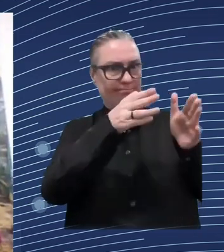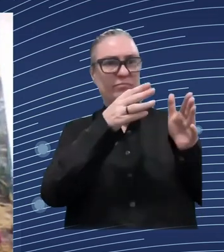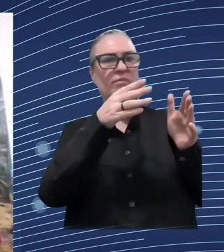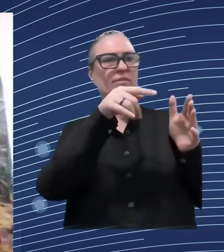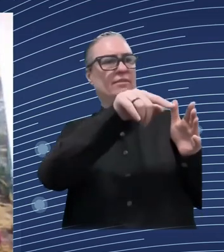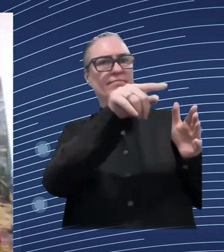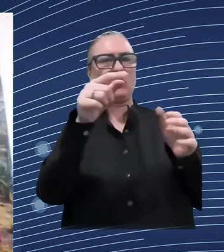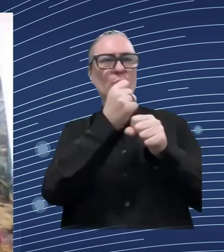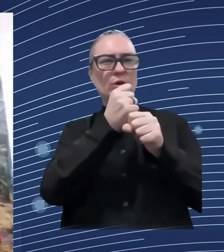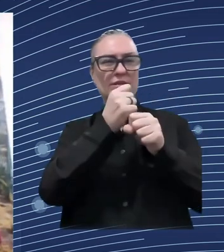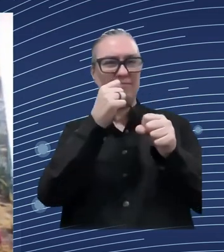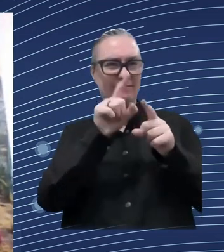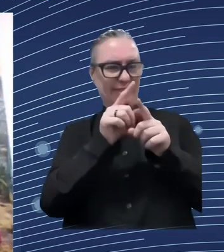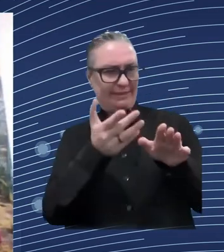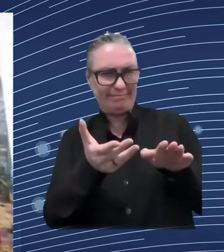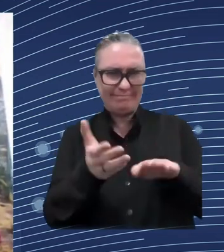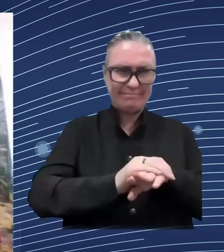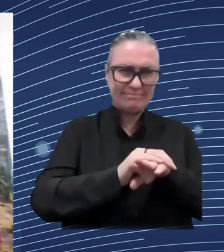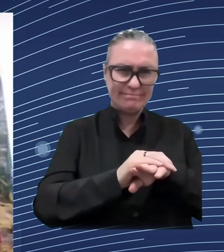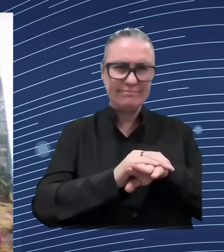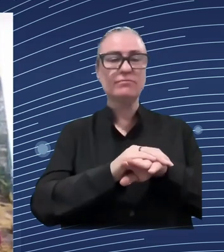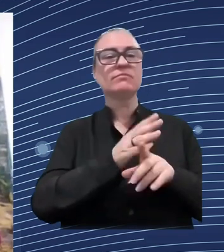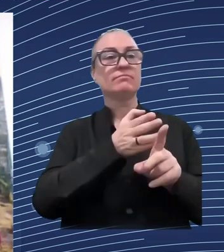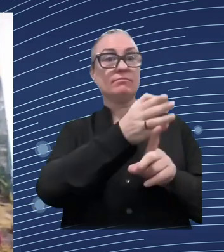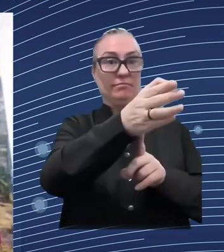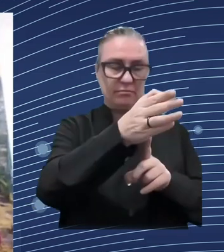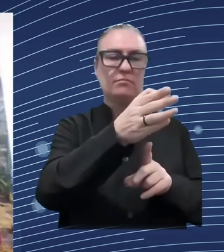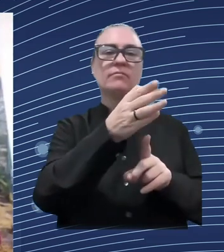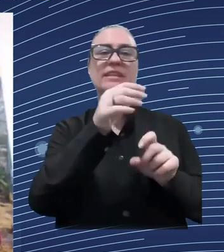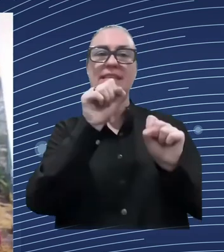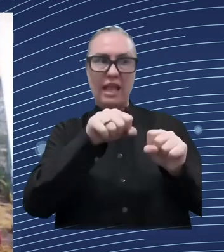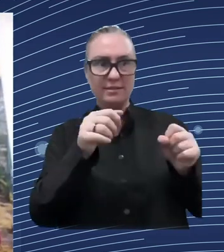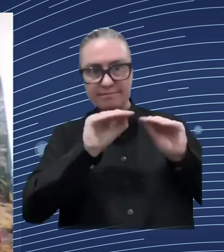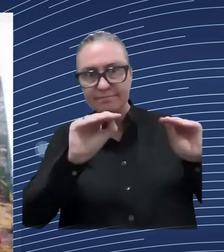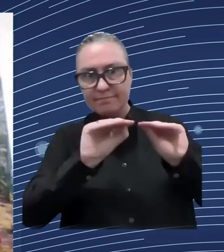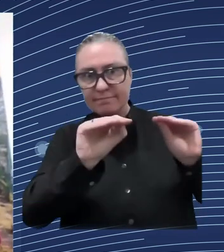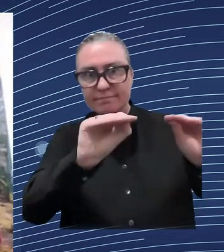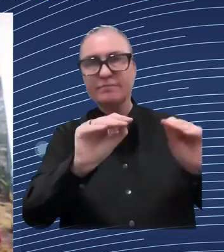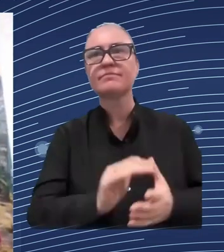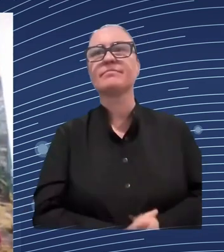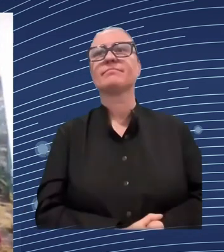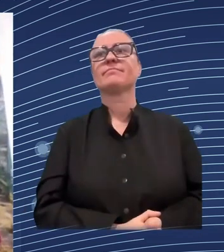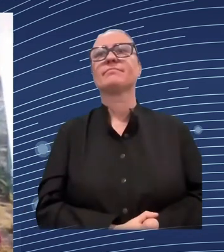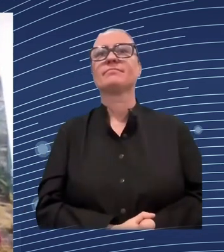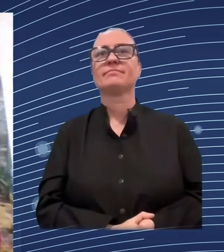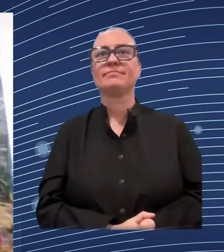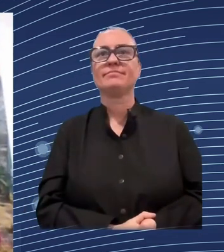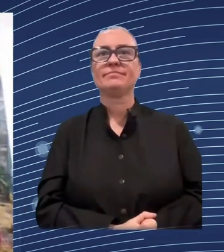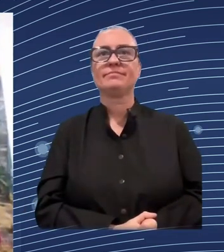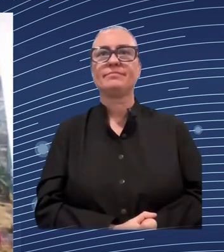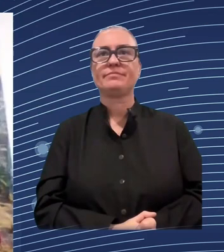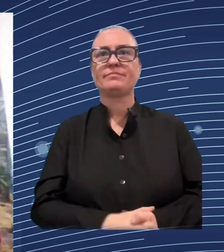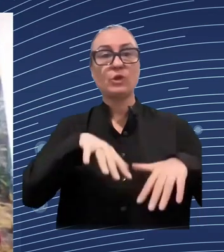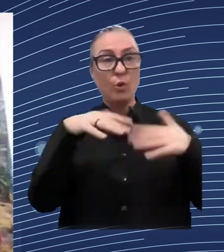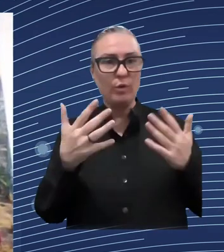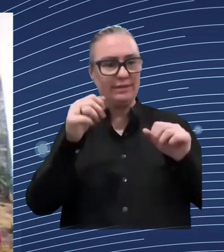like learn information about uh professions in real life or use the case studies and uh